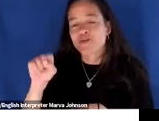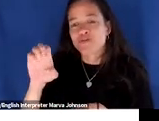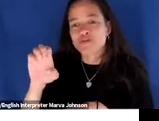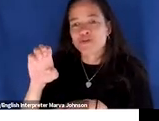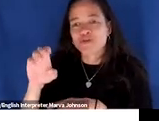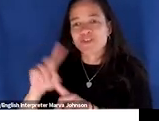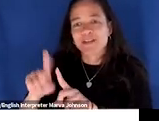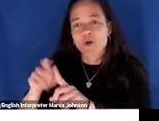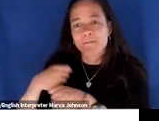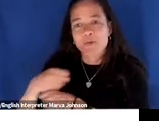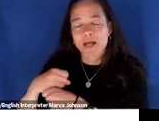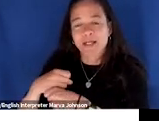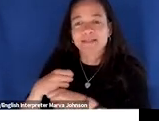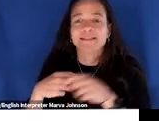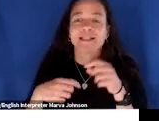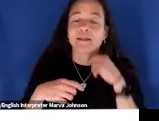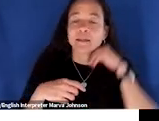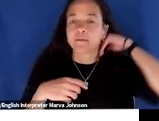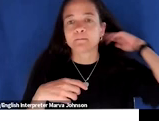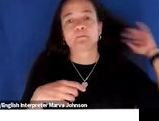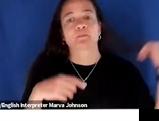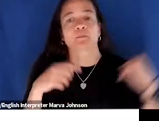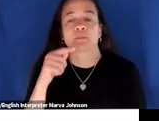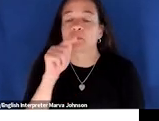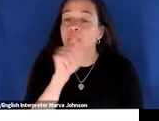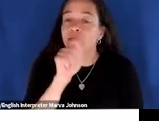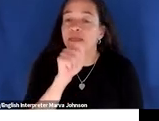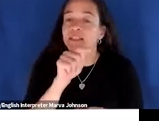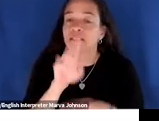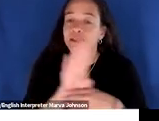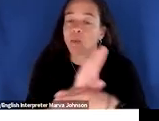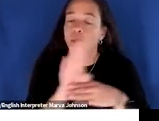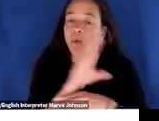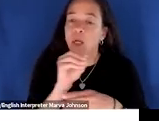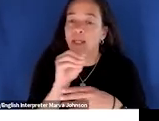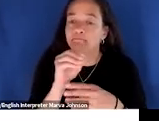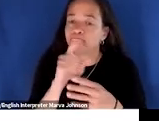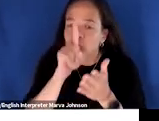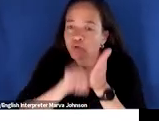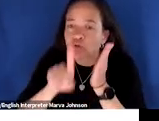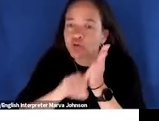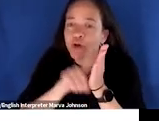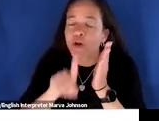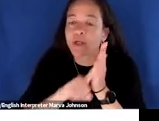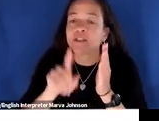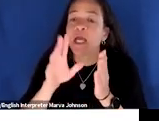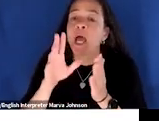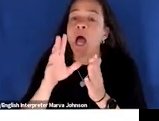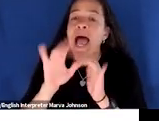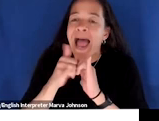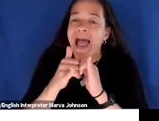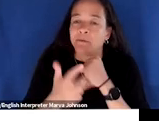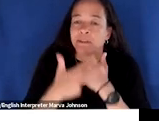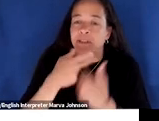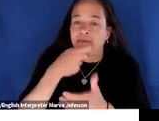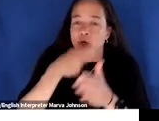shown by this organization and by a lot of research on the topic to cut costs build community and